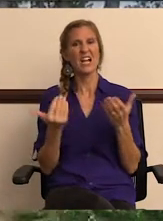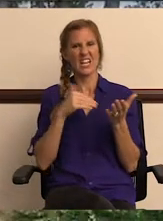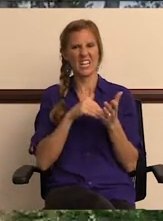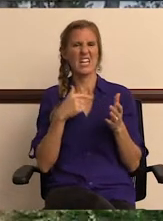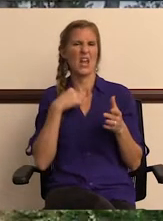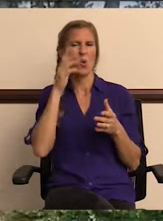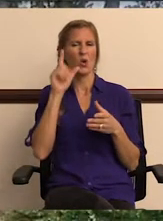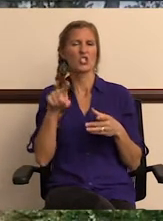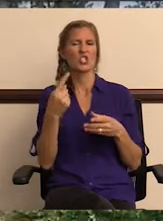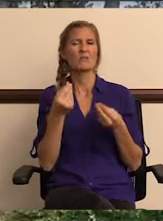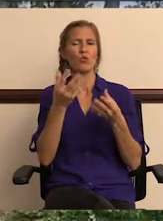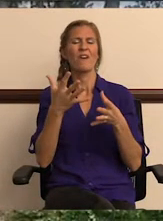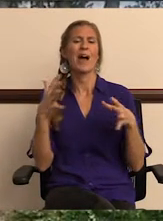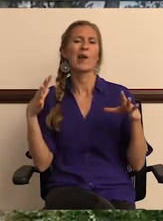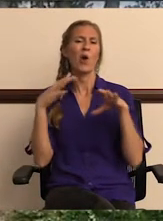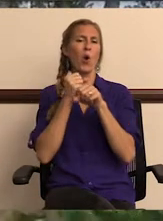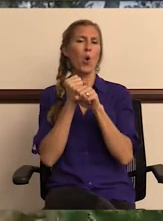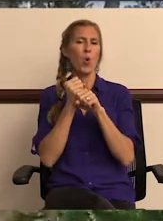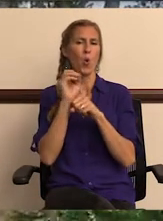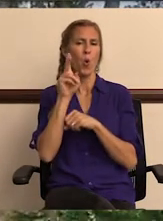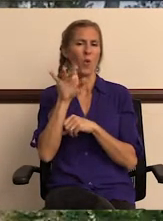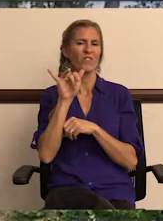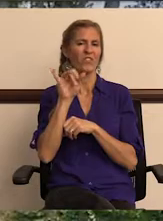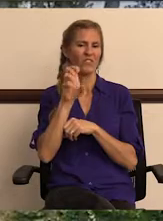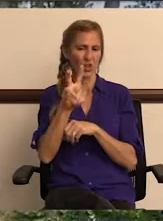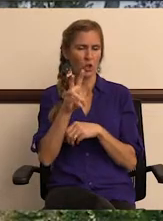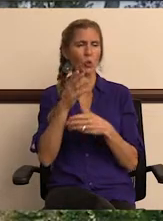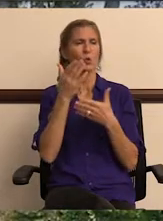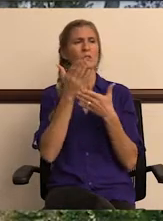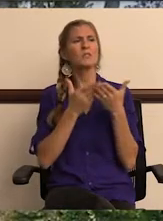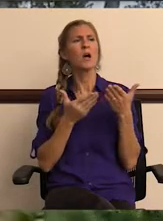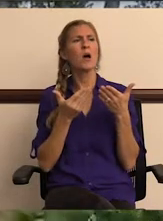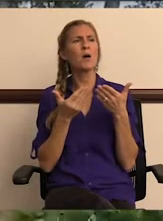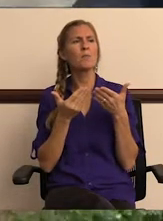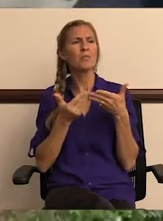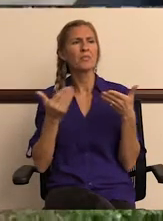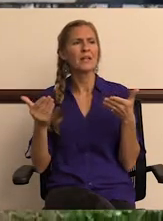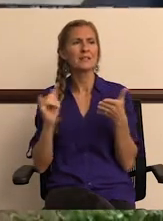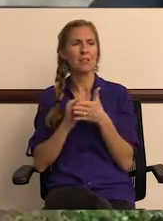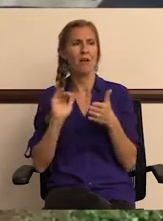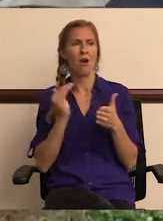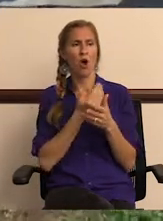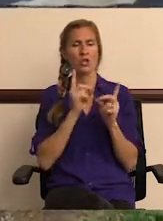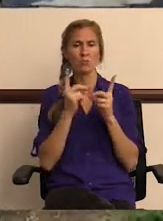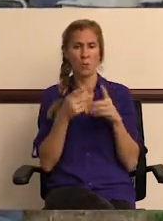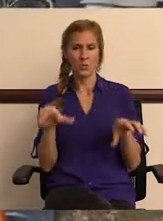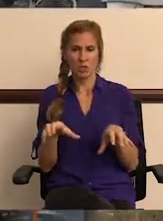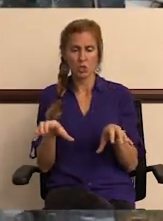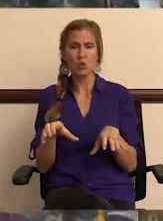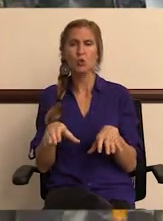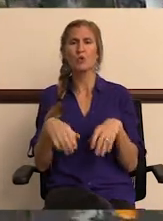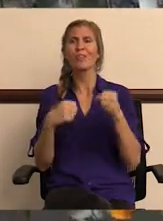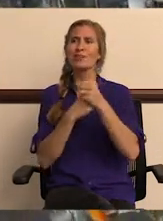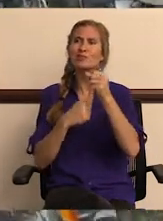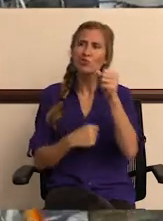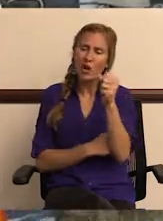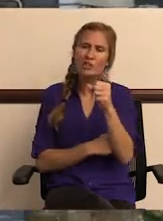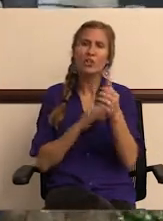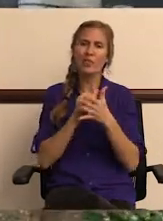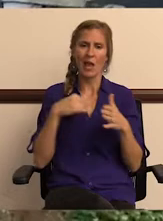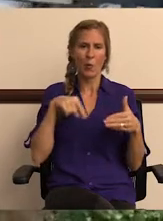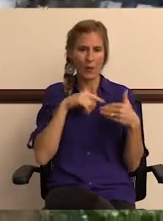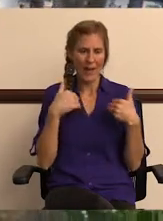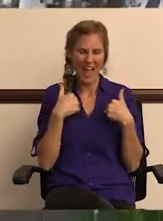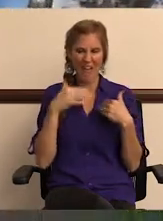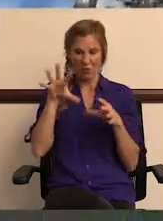All right. So, again, we're just going to provide an overview of some of the things that our department is doing, as well as